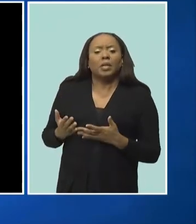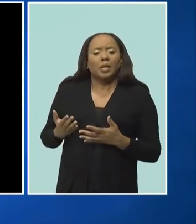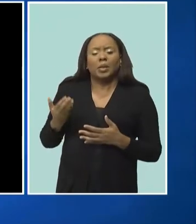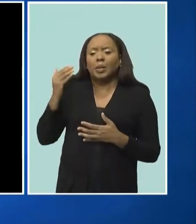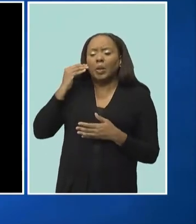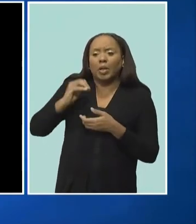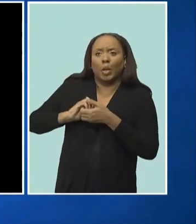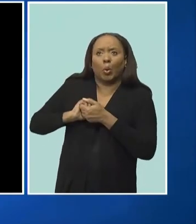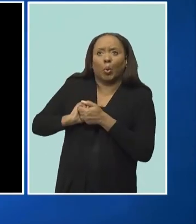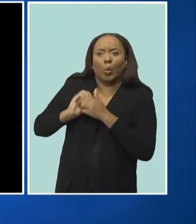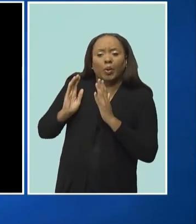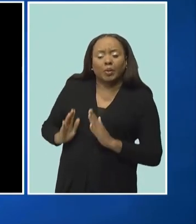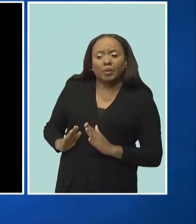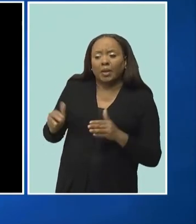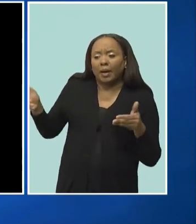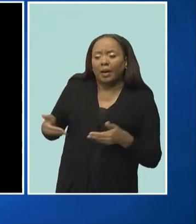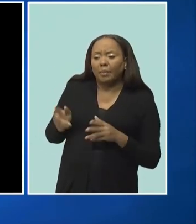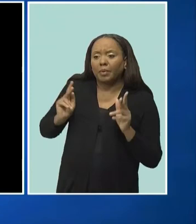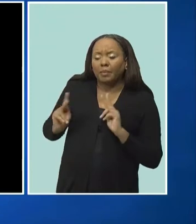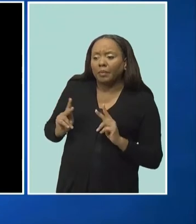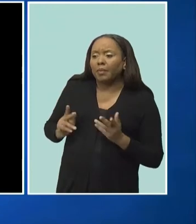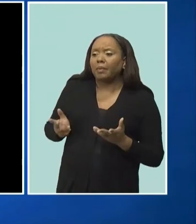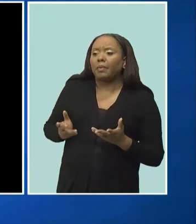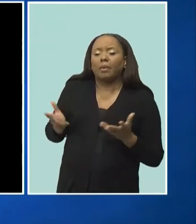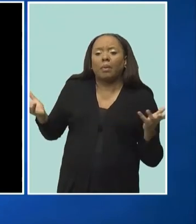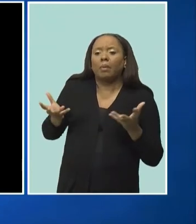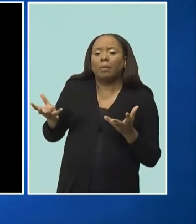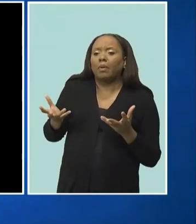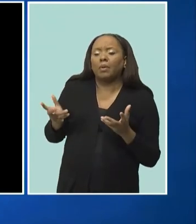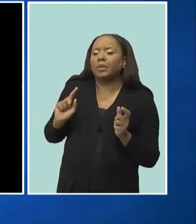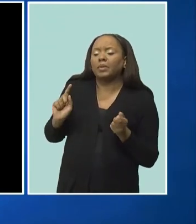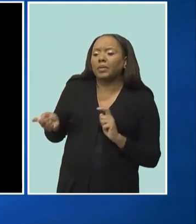what can happen to you, what are you looking to change?